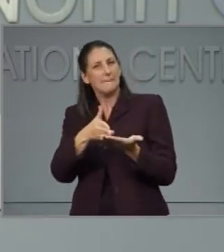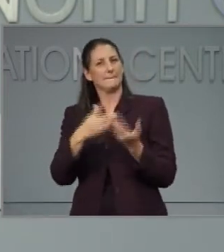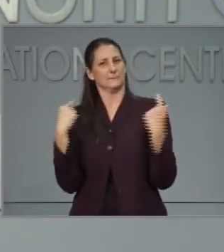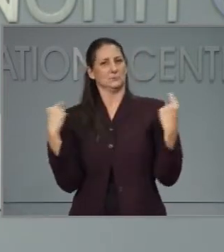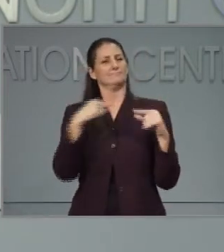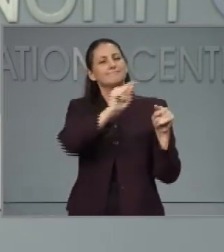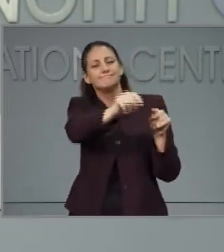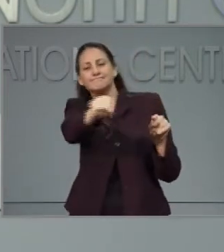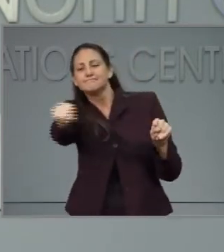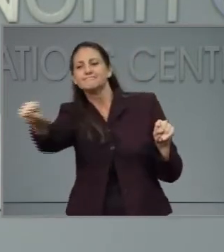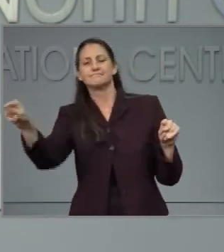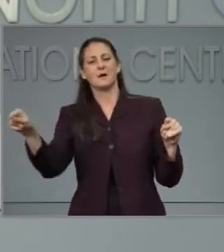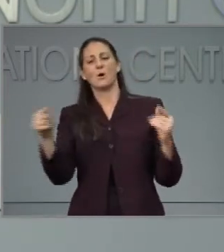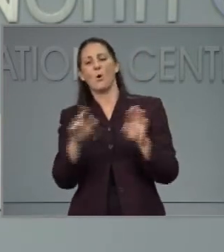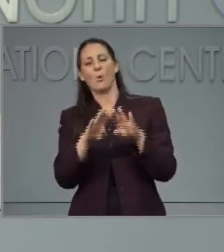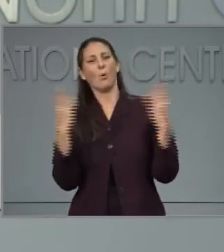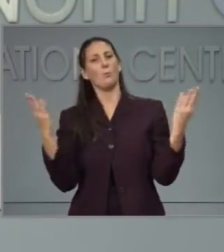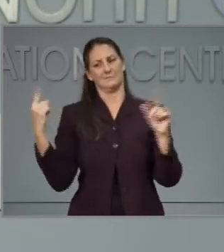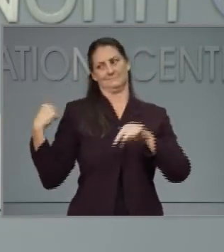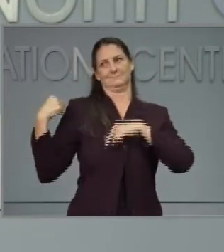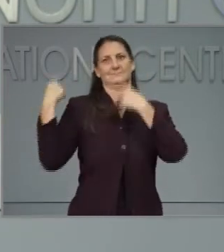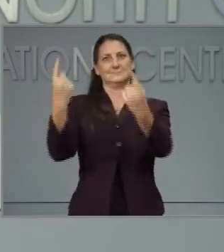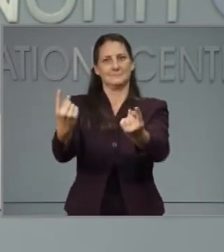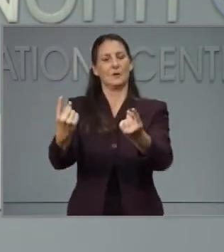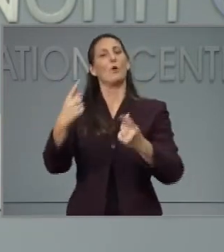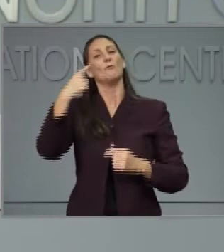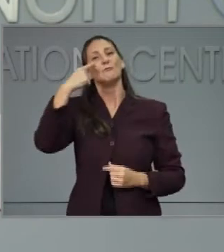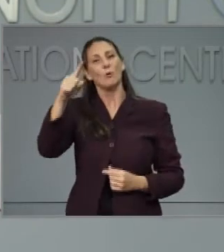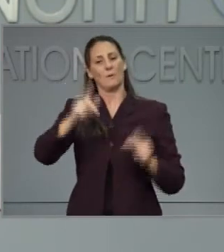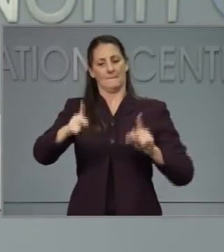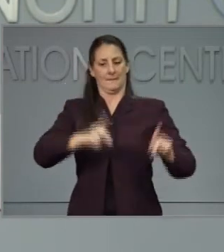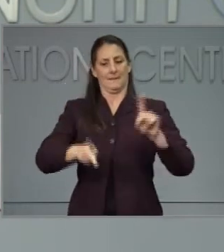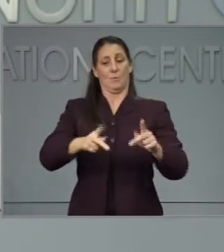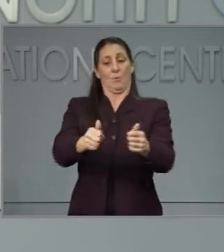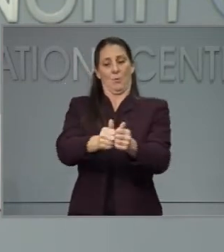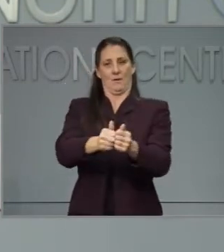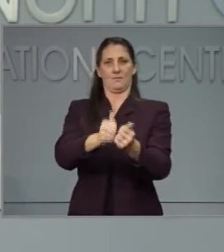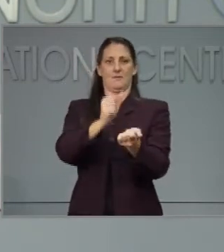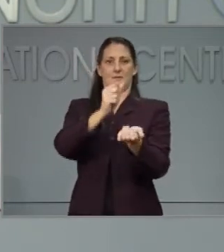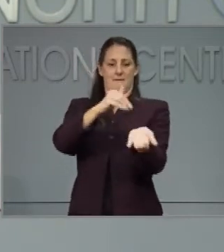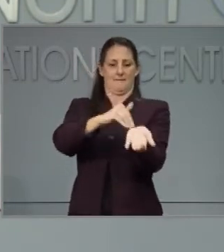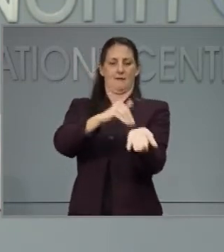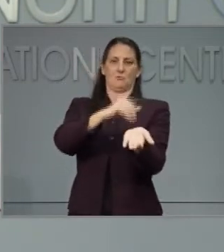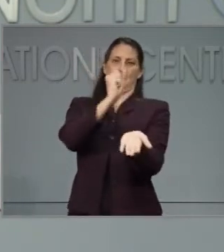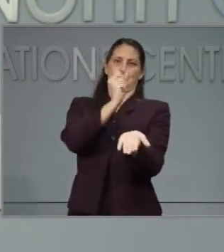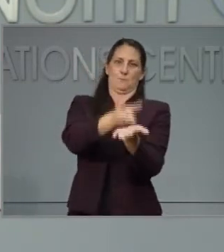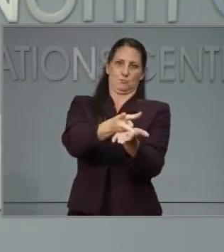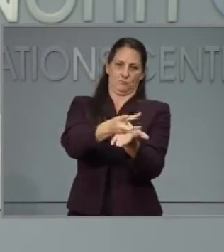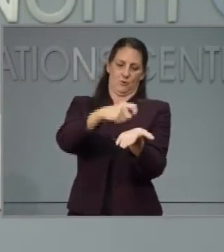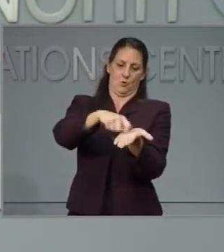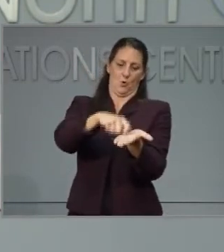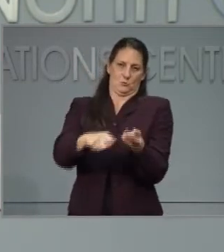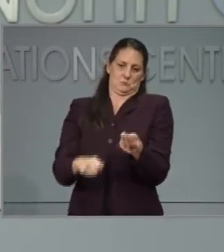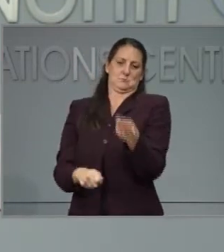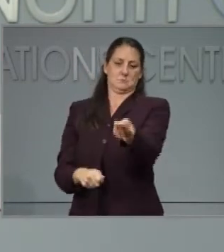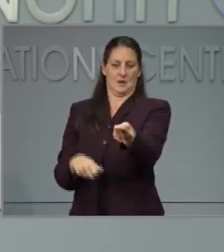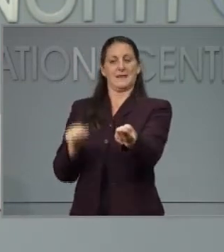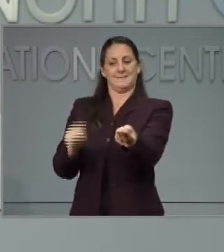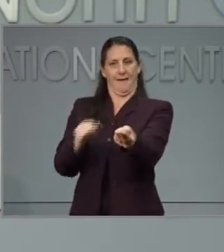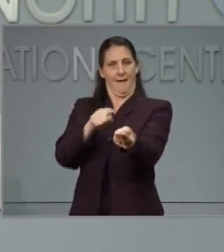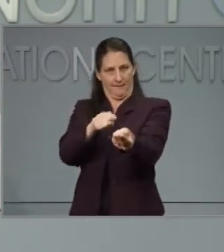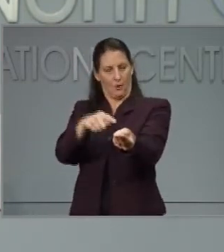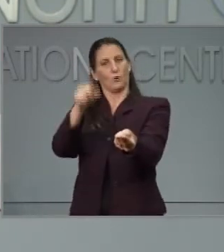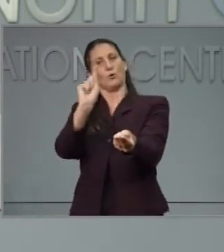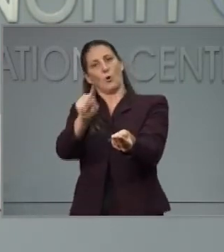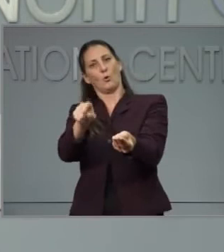handle that traffic of people who were getting notes from their doctors. So some of them